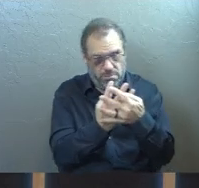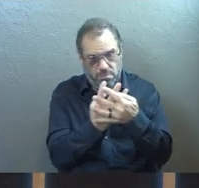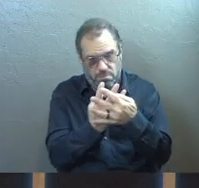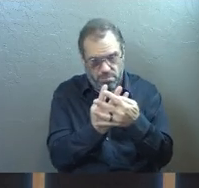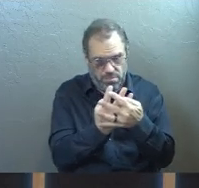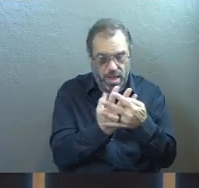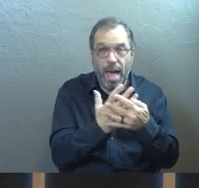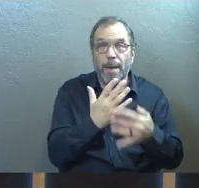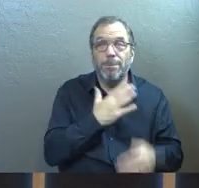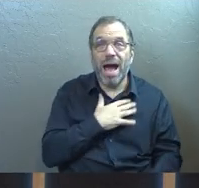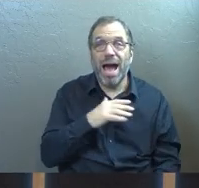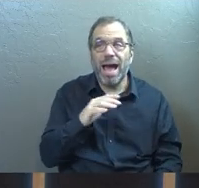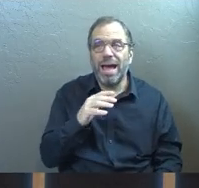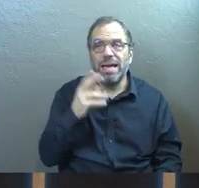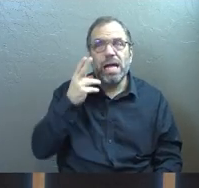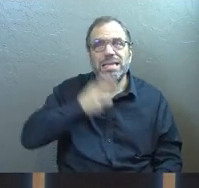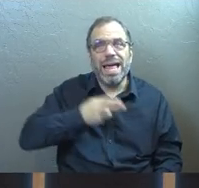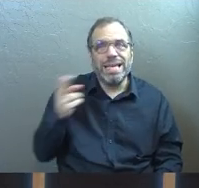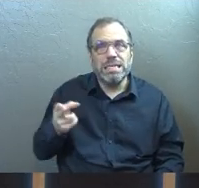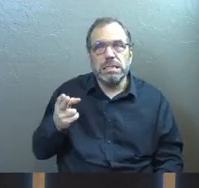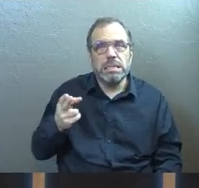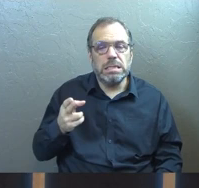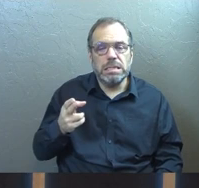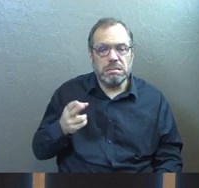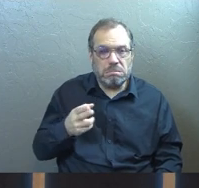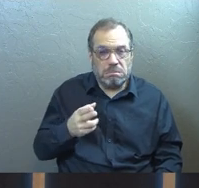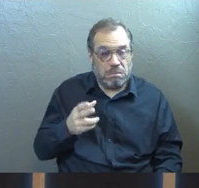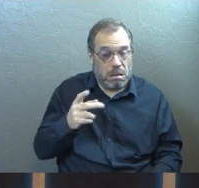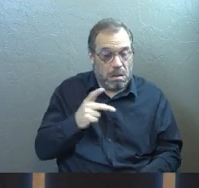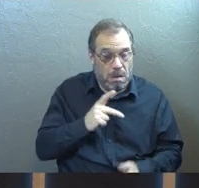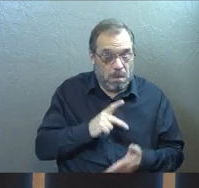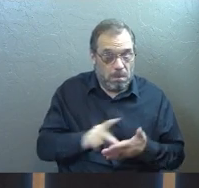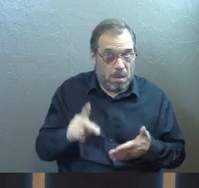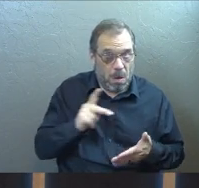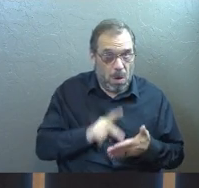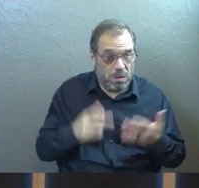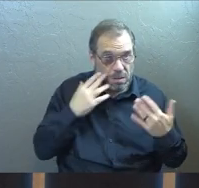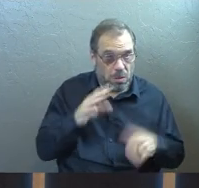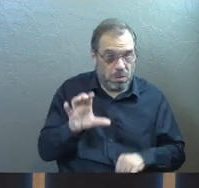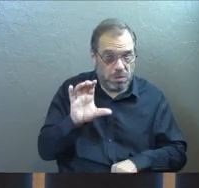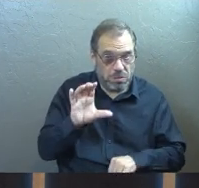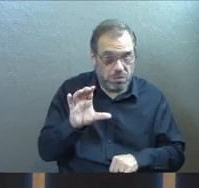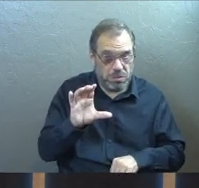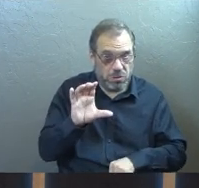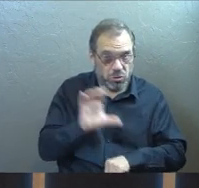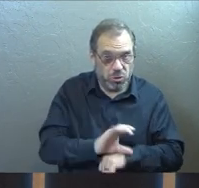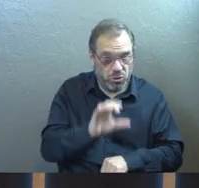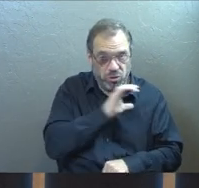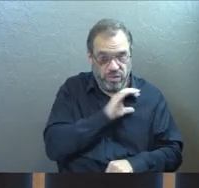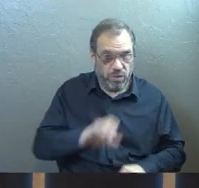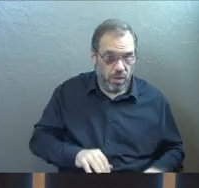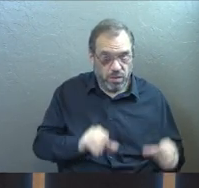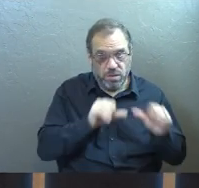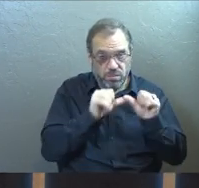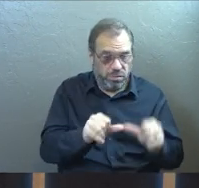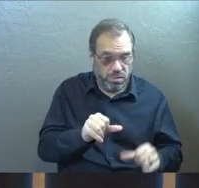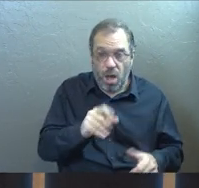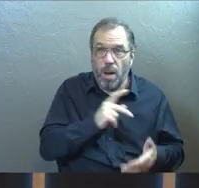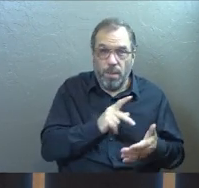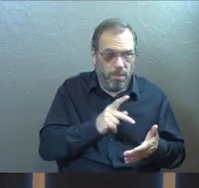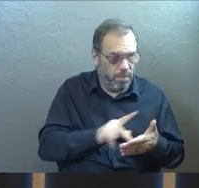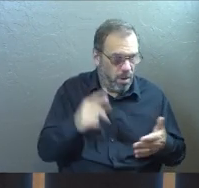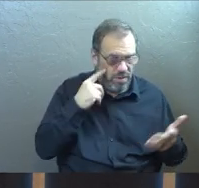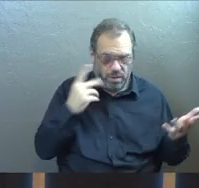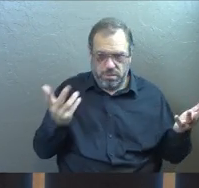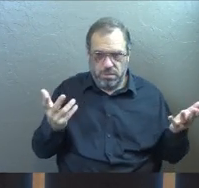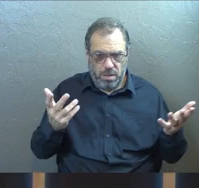My legacy. He doesn't know if the church of Jesus Christ is going to continue to go on. He doesn't know if